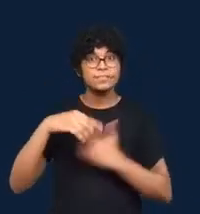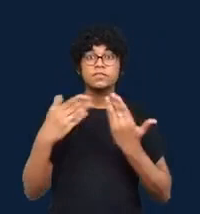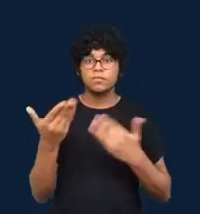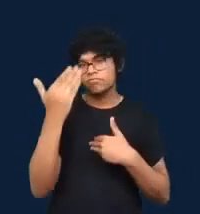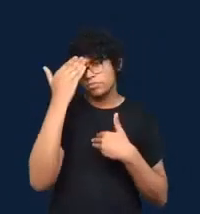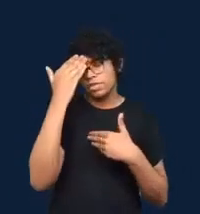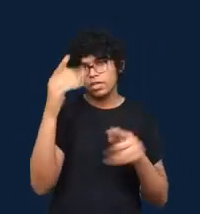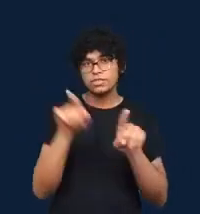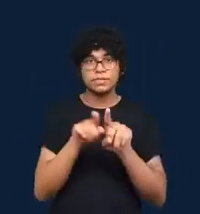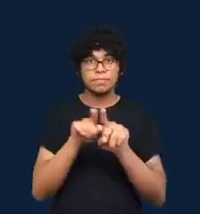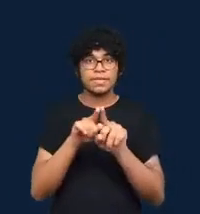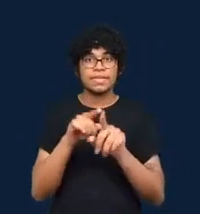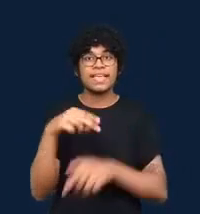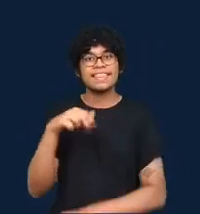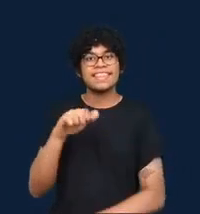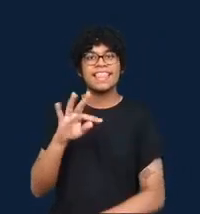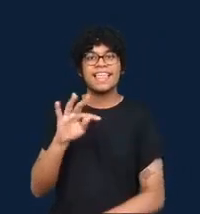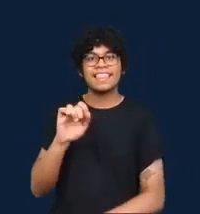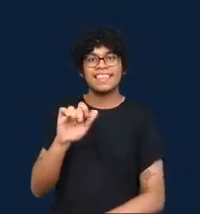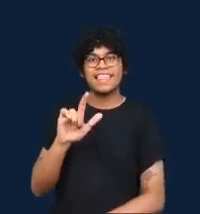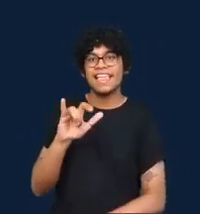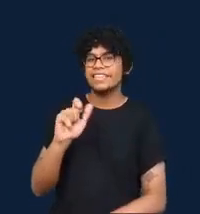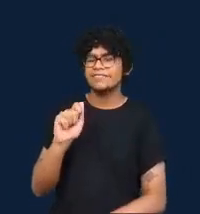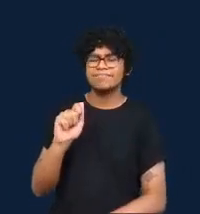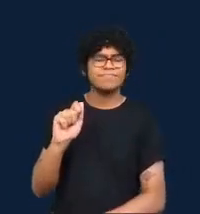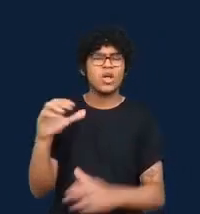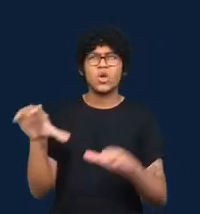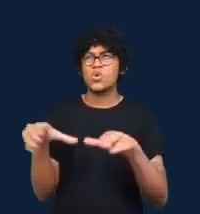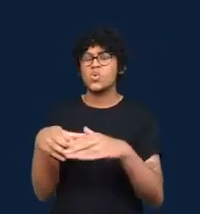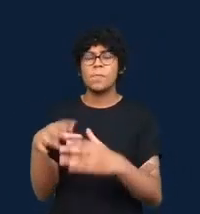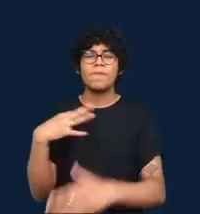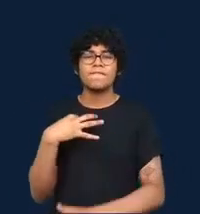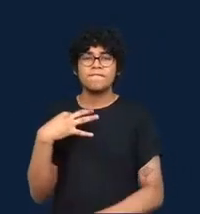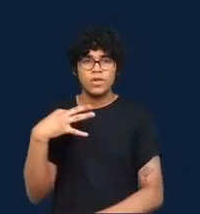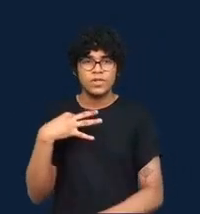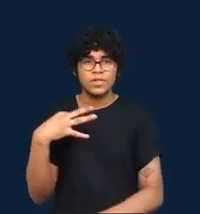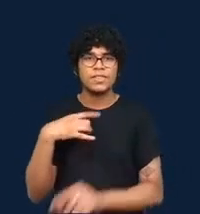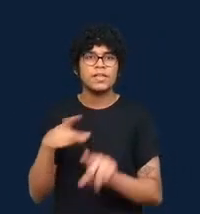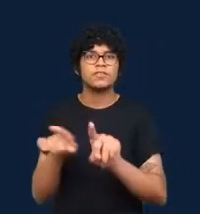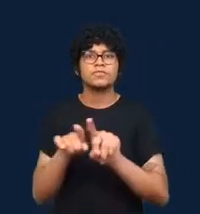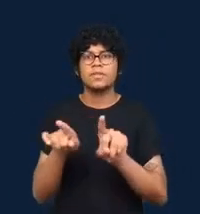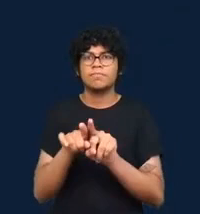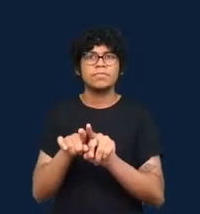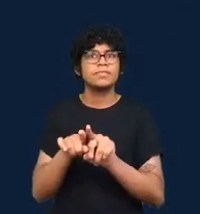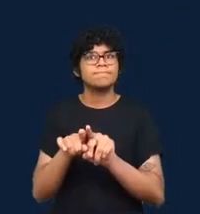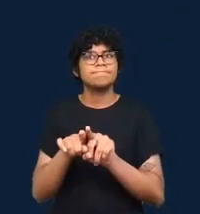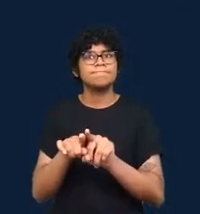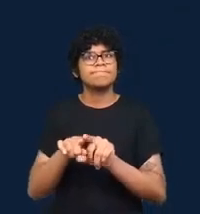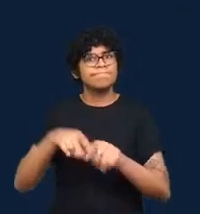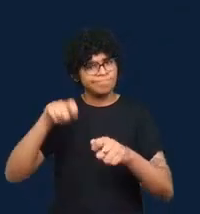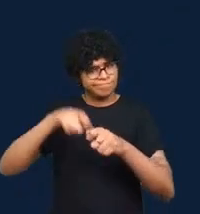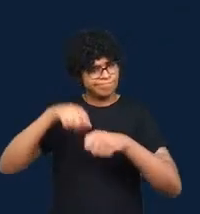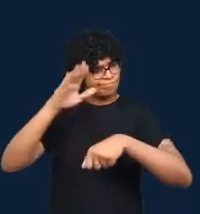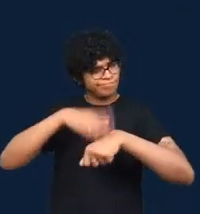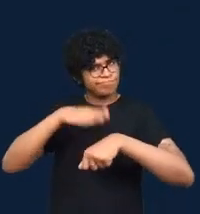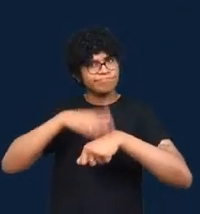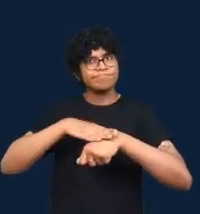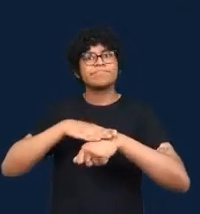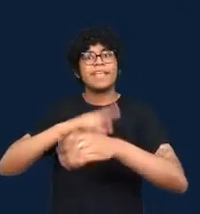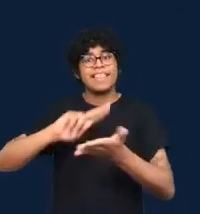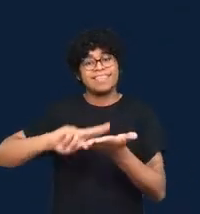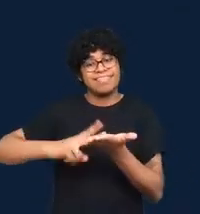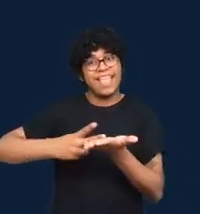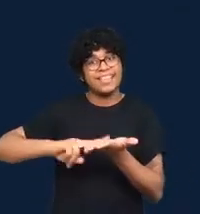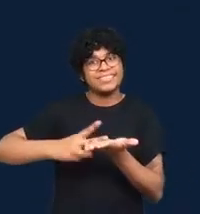team of volunteers for getting the second edition of the Data Journalism Handbook translated into Portuguese, which is also the